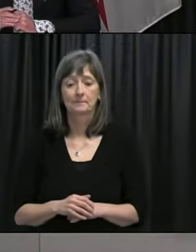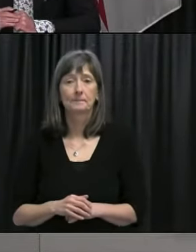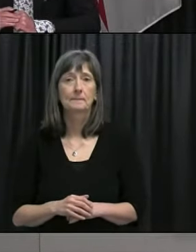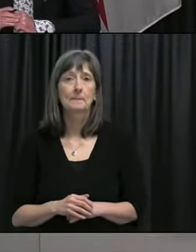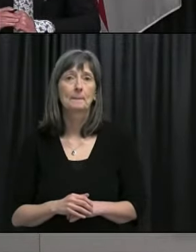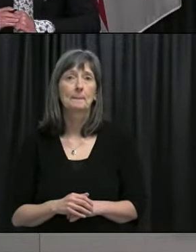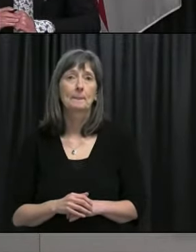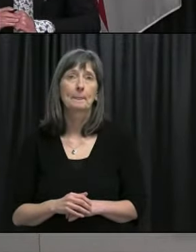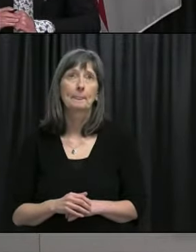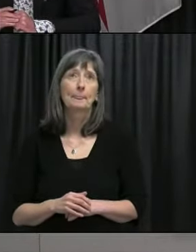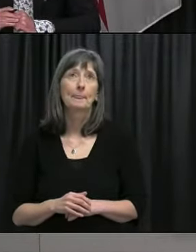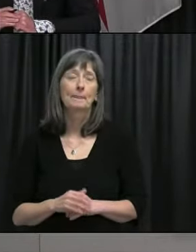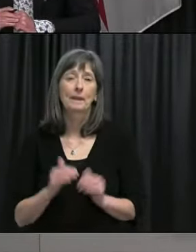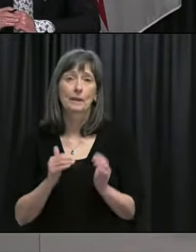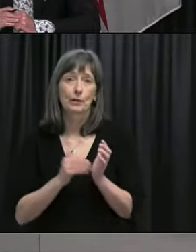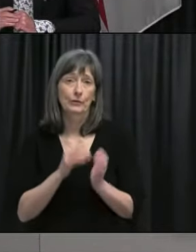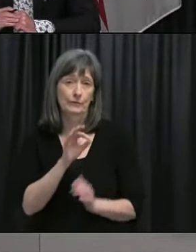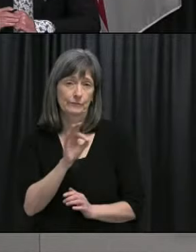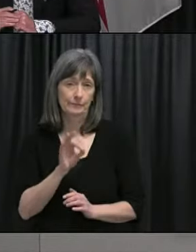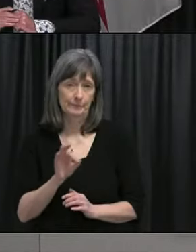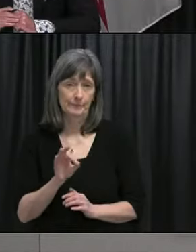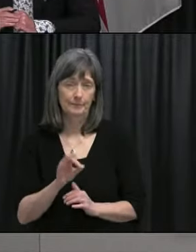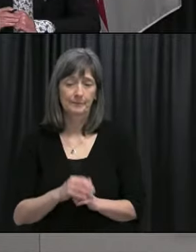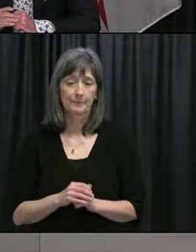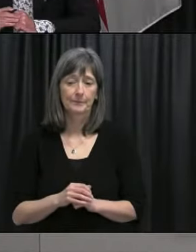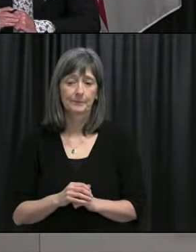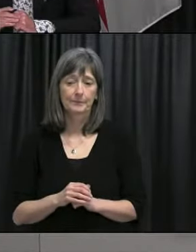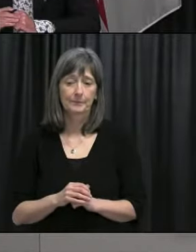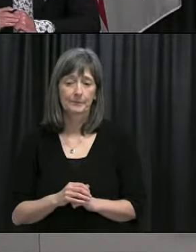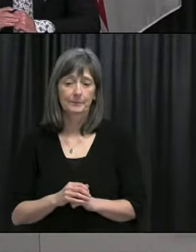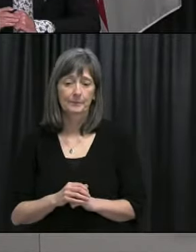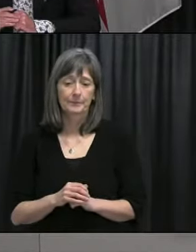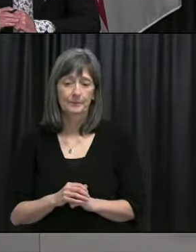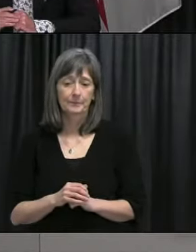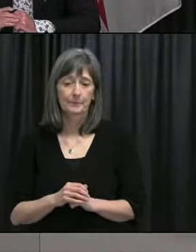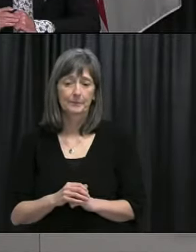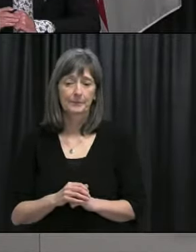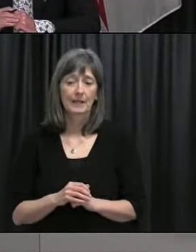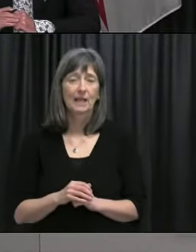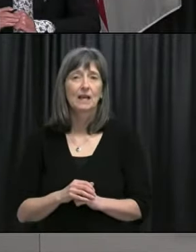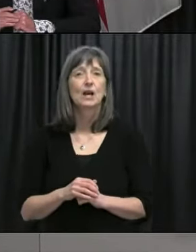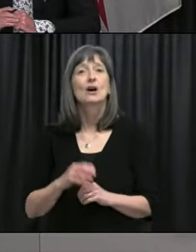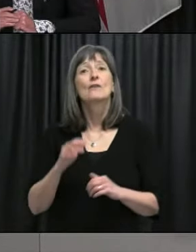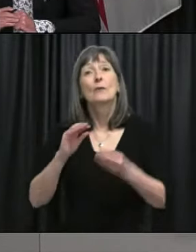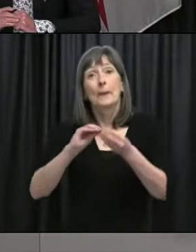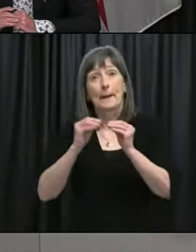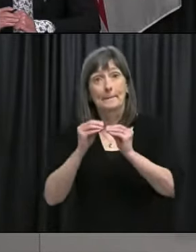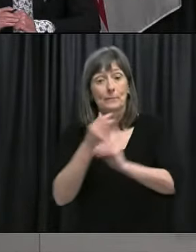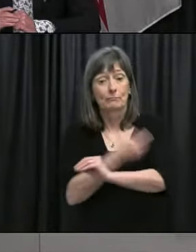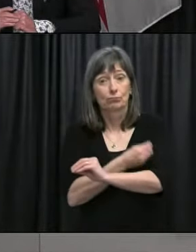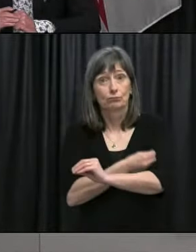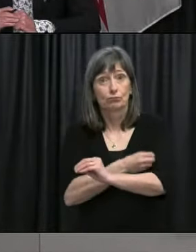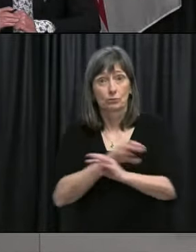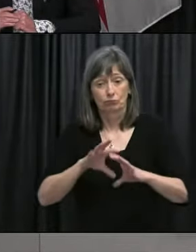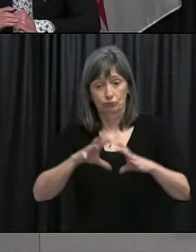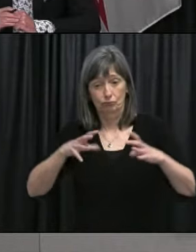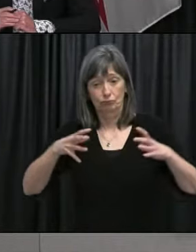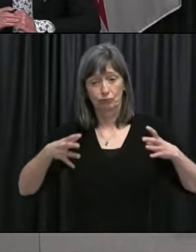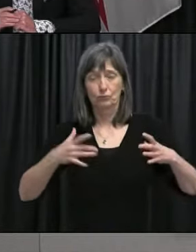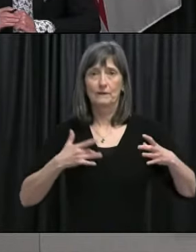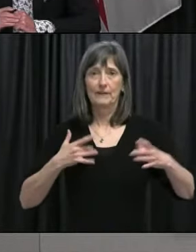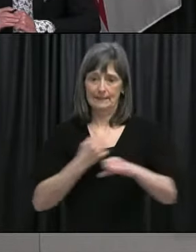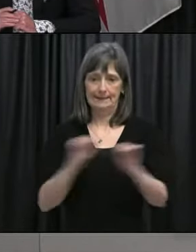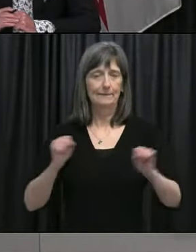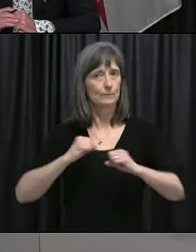Yes. Dr. Fitzgerald or really anyone on the panel, um, looking at herd immunity, it seems like that benchmark continues to move as